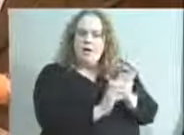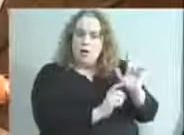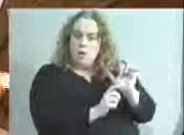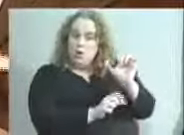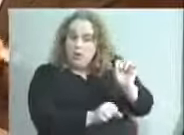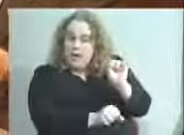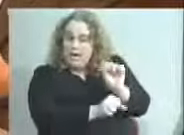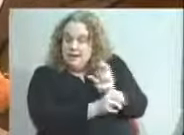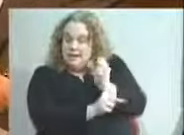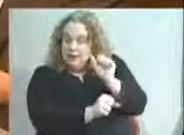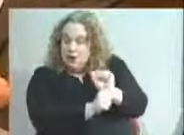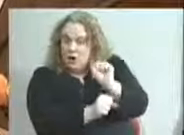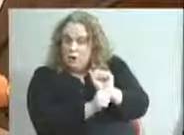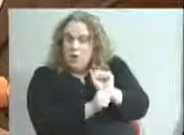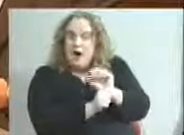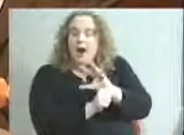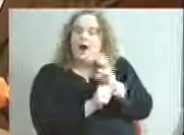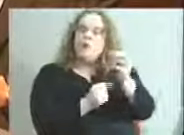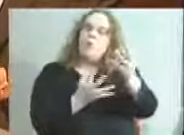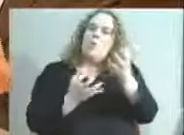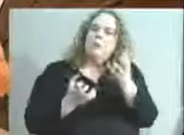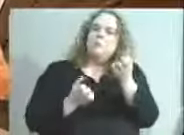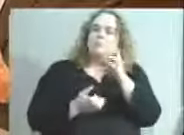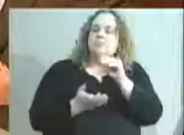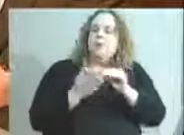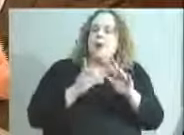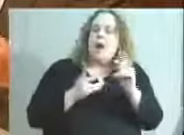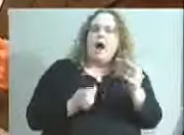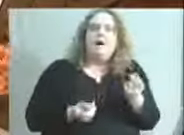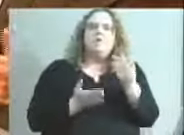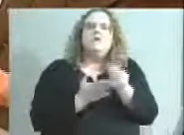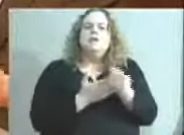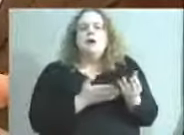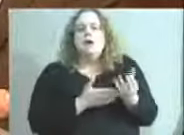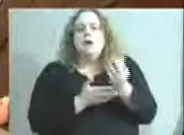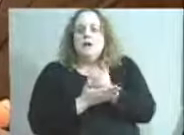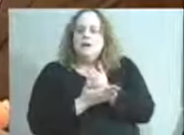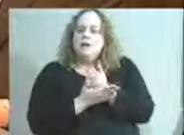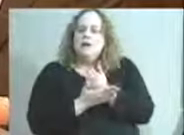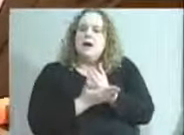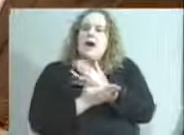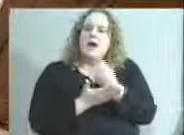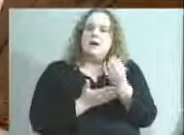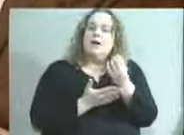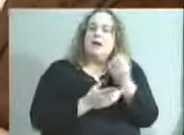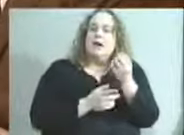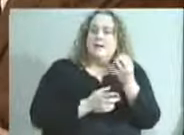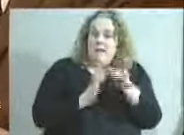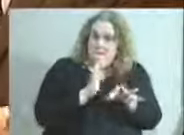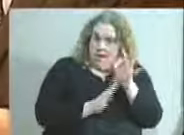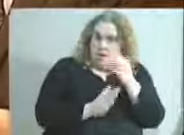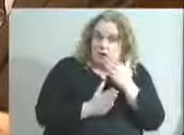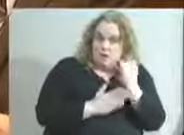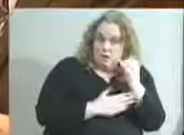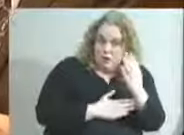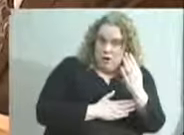want our students to understand what kind of living that they can make with that. And then hopefully where they find joy in education can line up with those jobs.